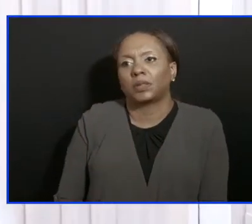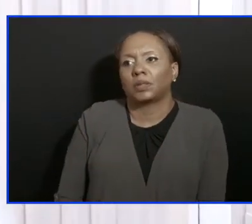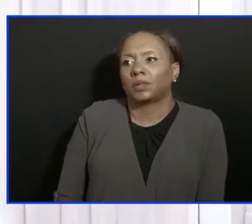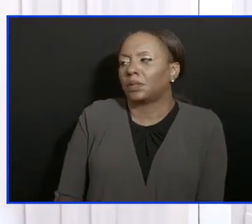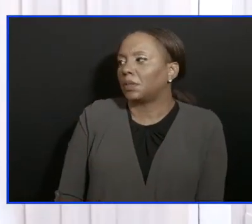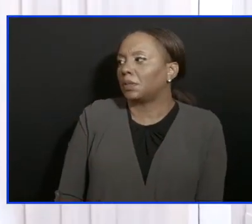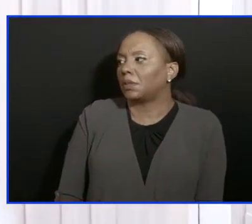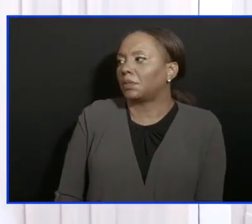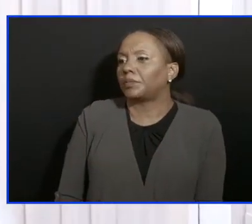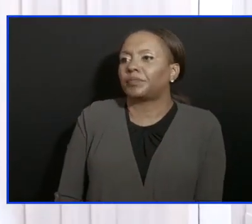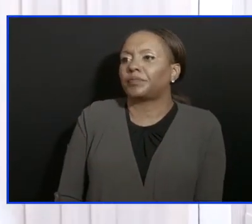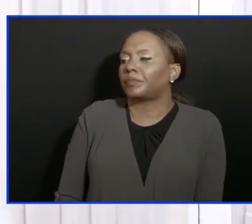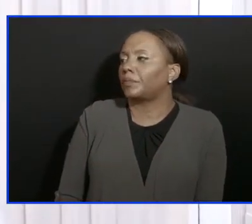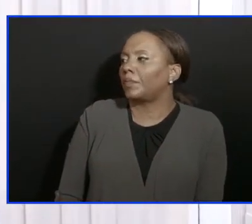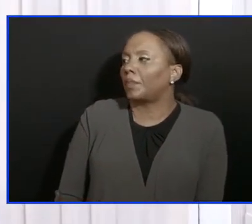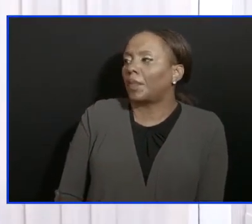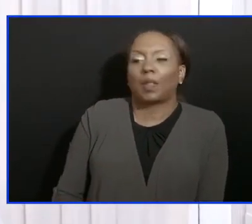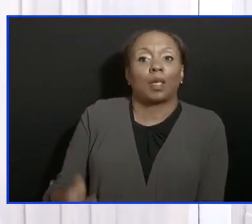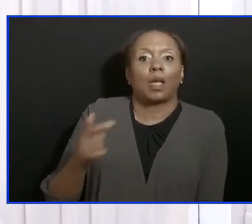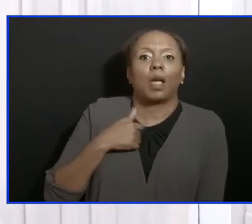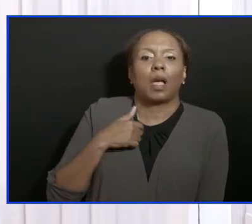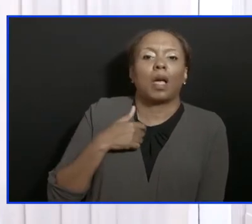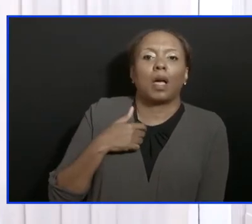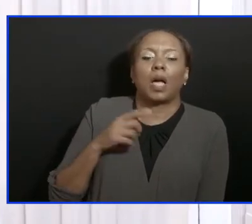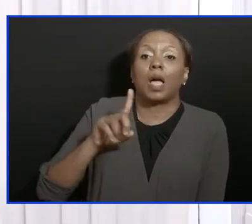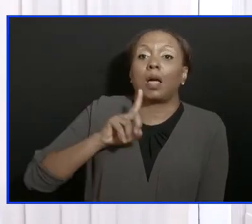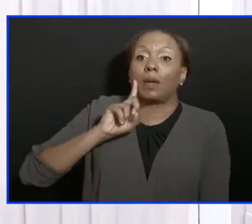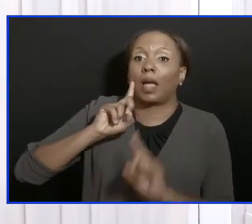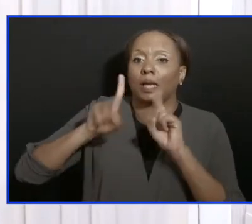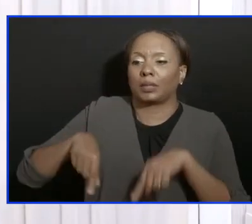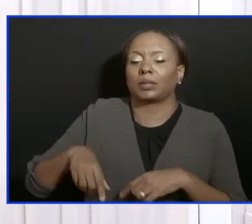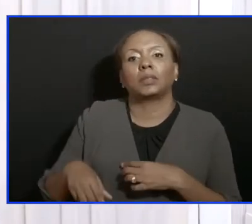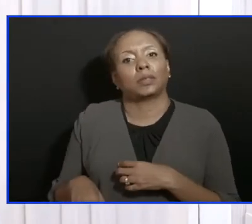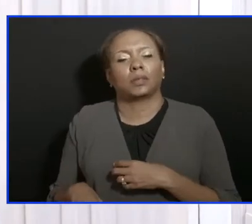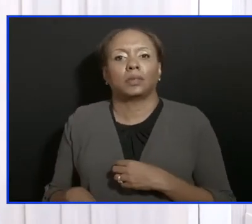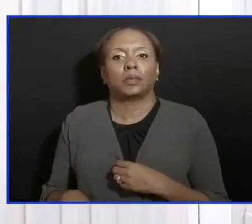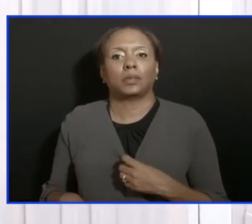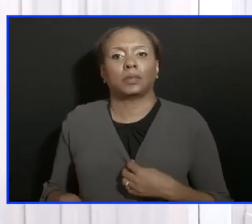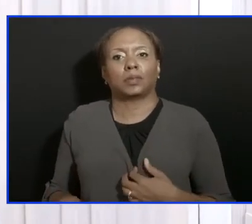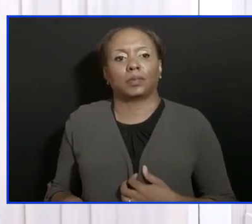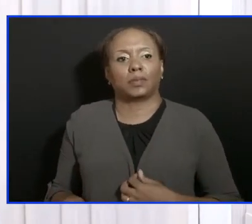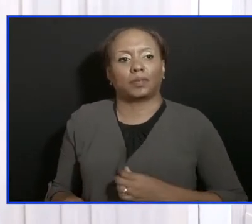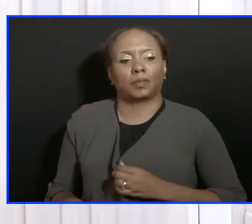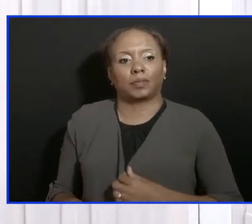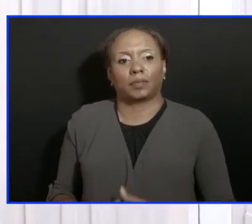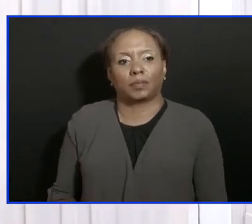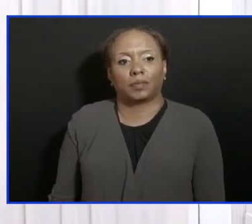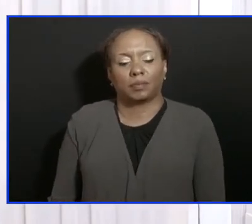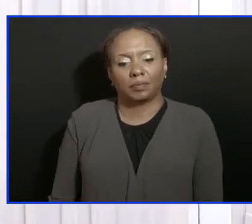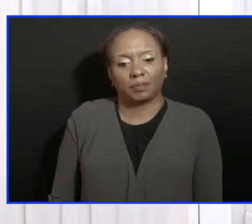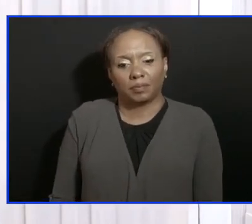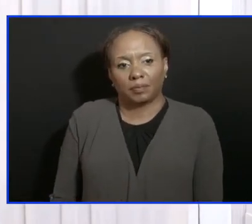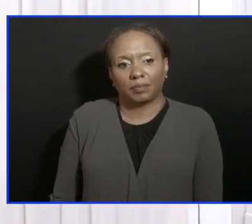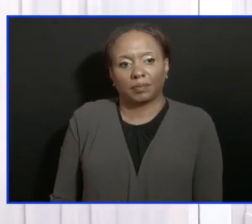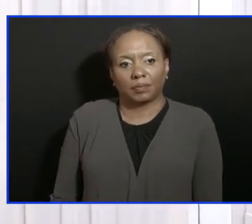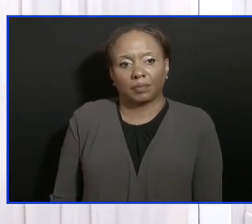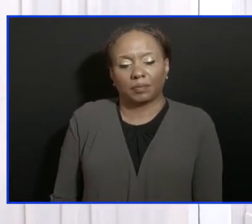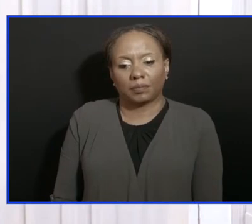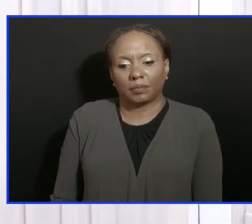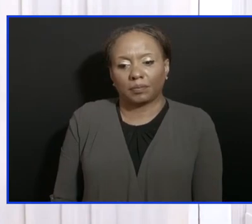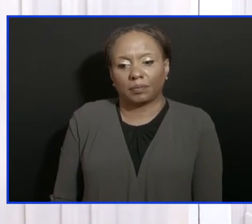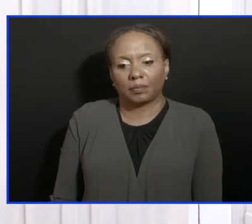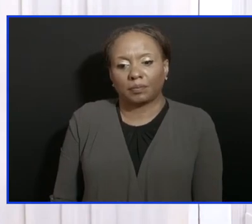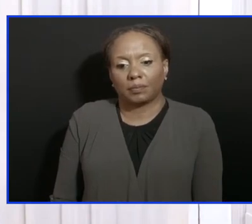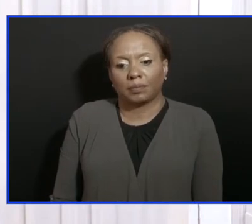I'll take the question because I've been dealing with this. The bottom line is, is that it was always understood that vaccines have